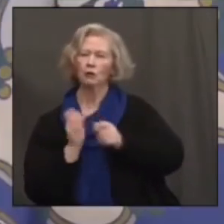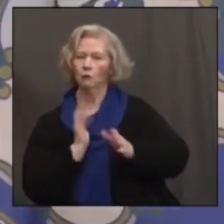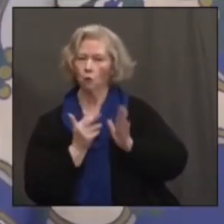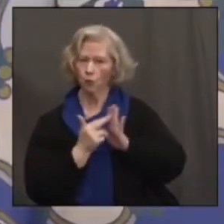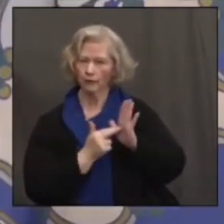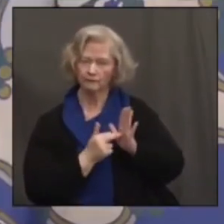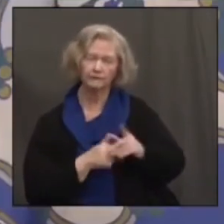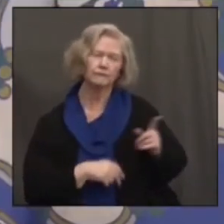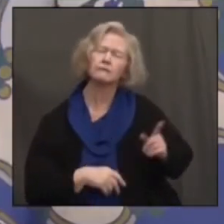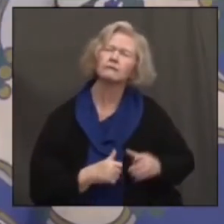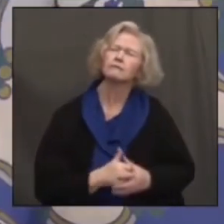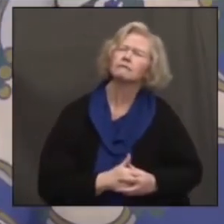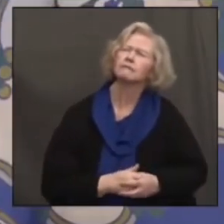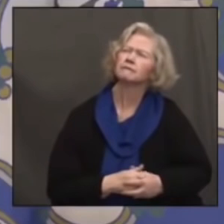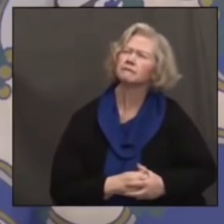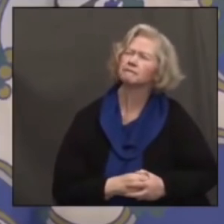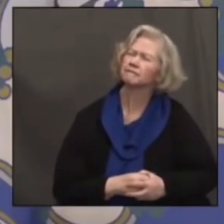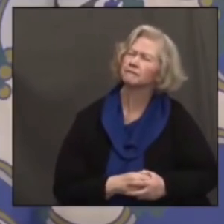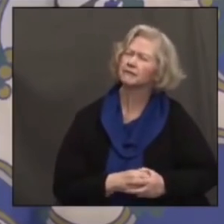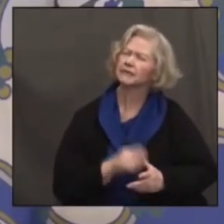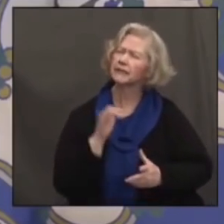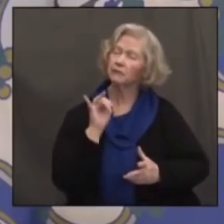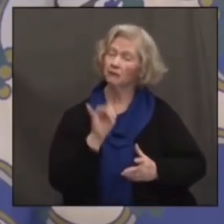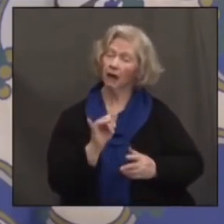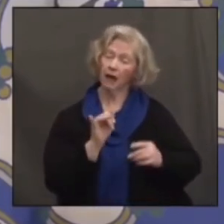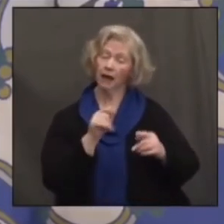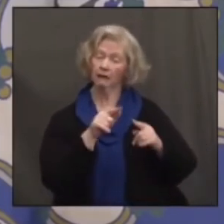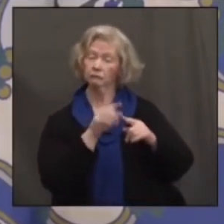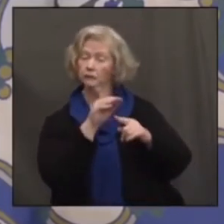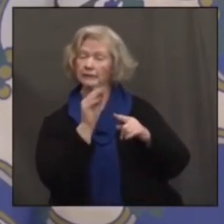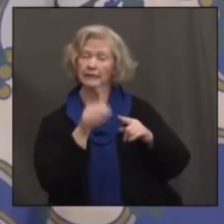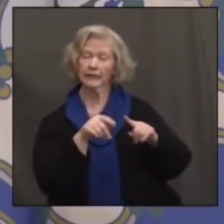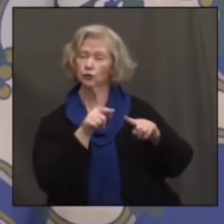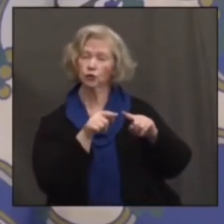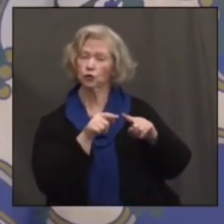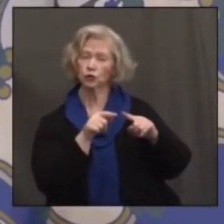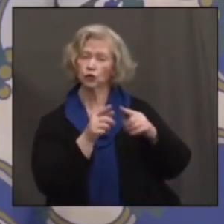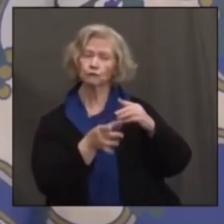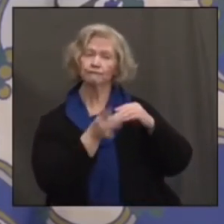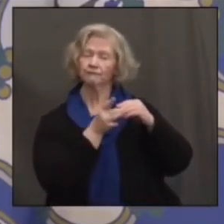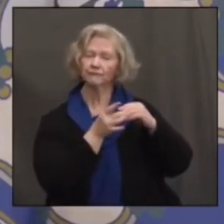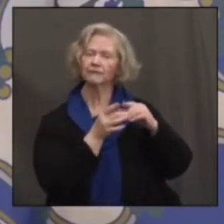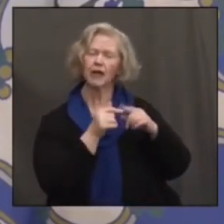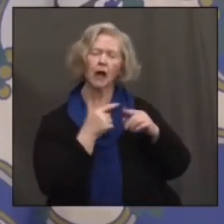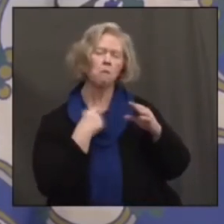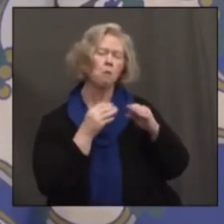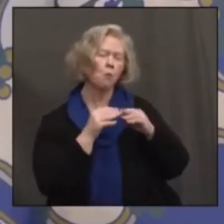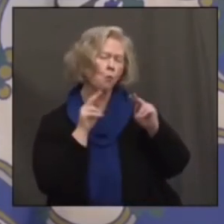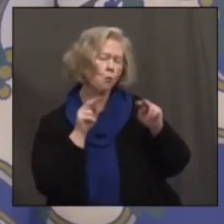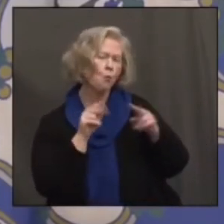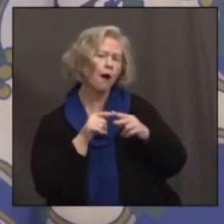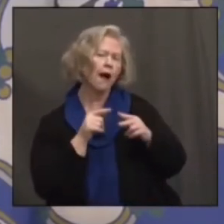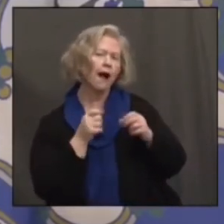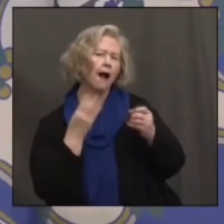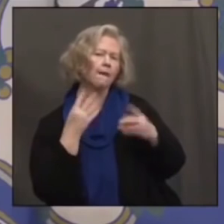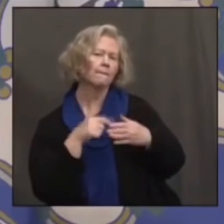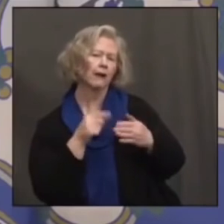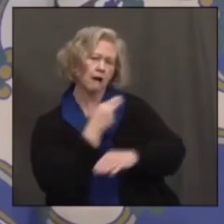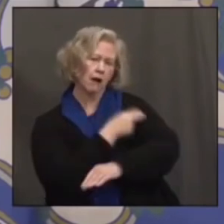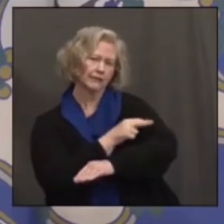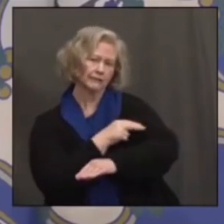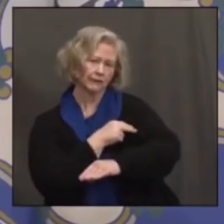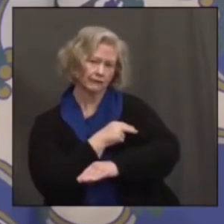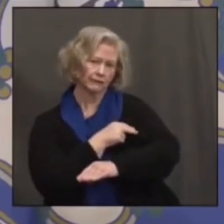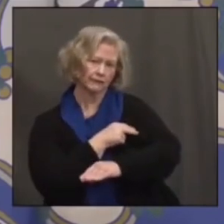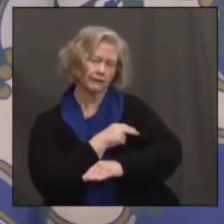A little less involved in the positivity percentage, a lot more concerned about hospitalizations. That would give us a better idea of